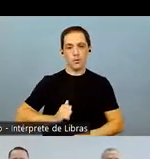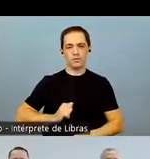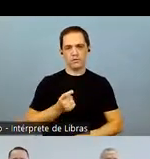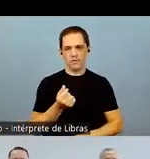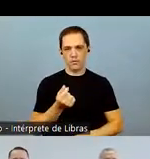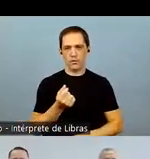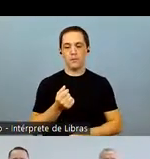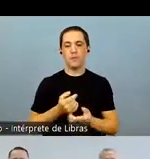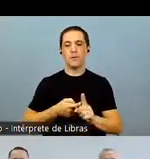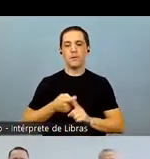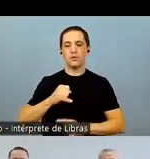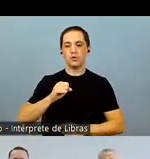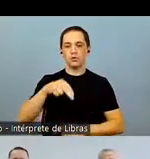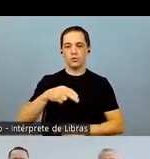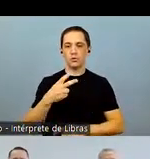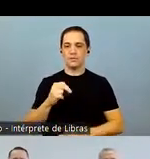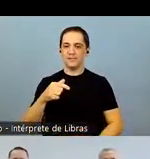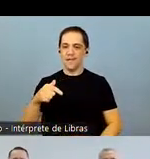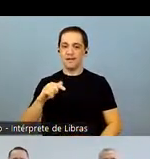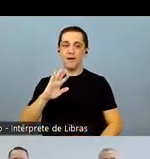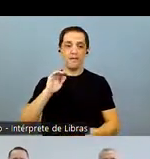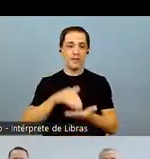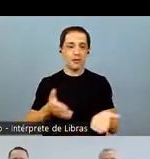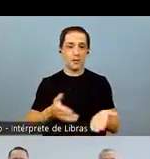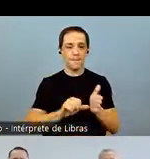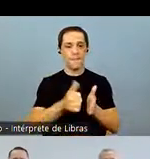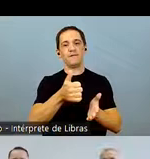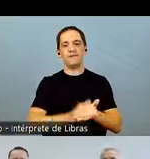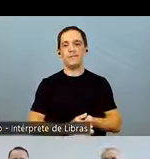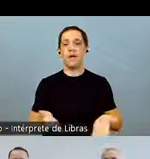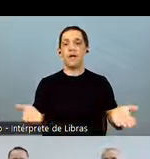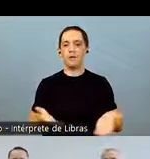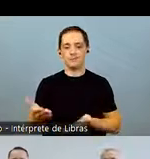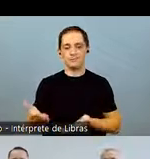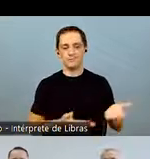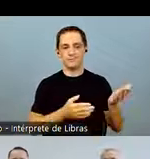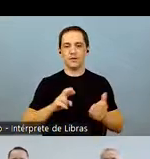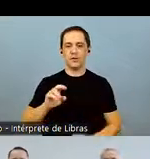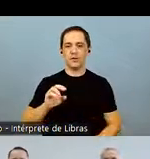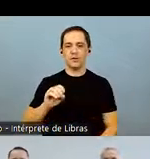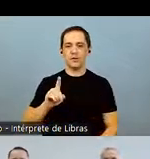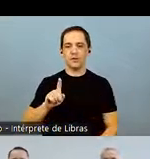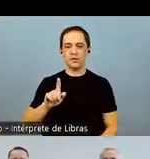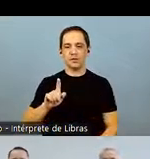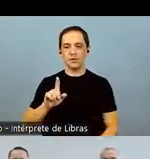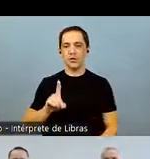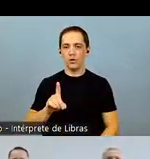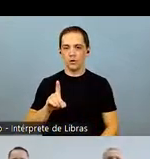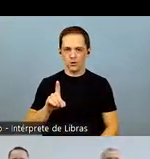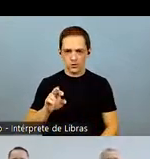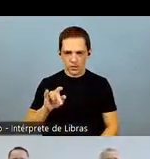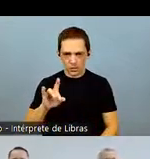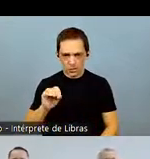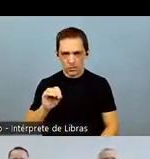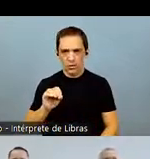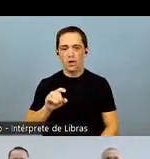since its listing in June 2007. And now I turn the floor over to my colleague,